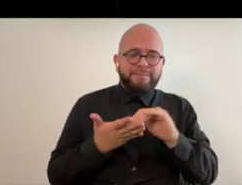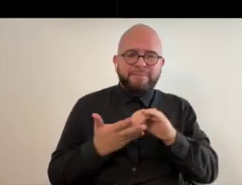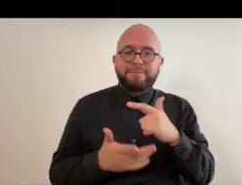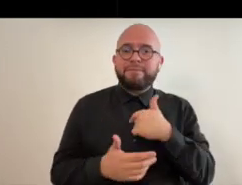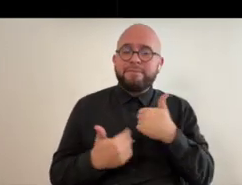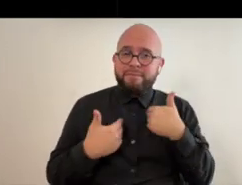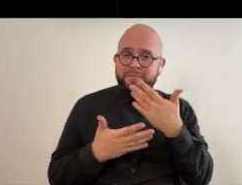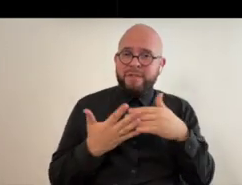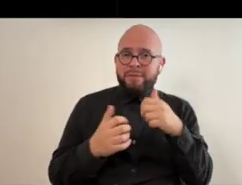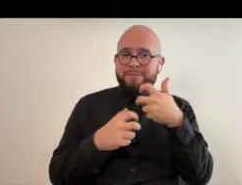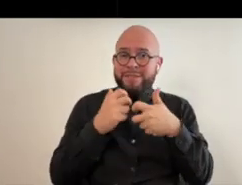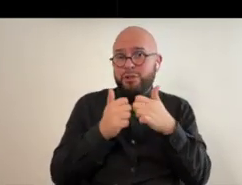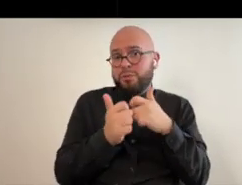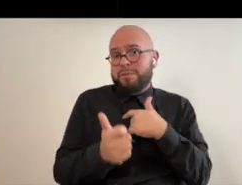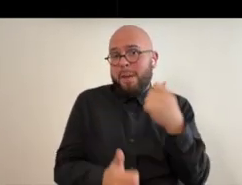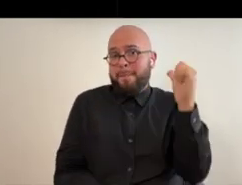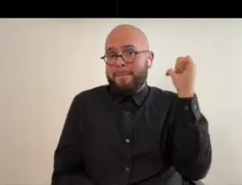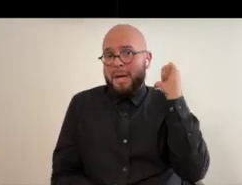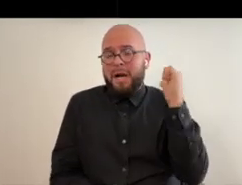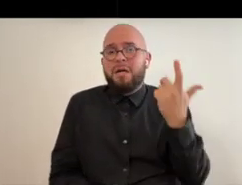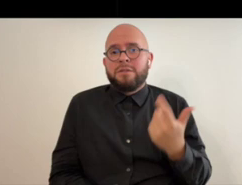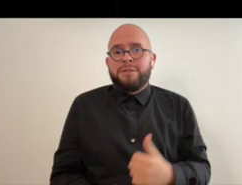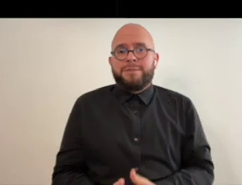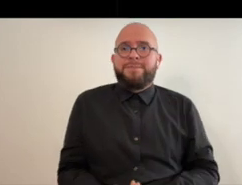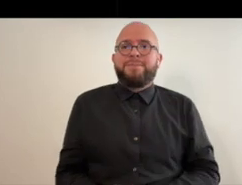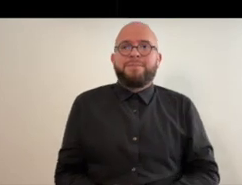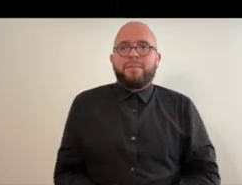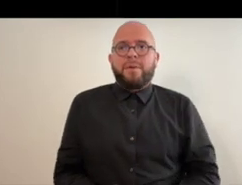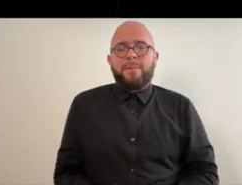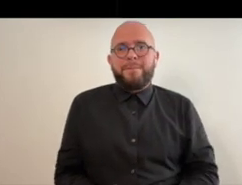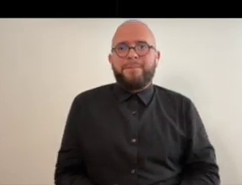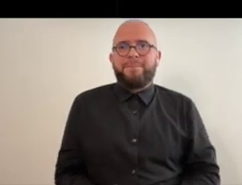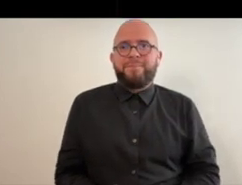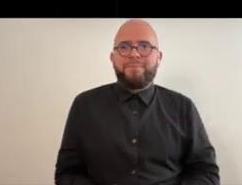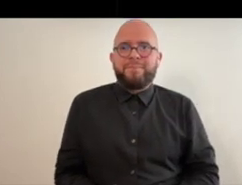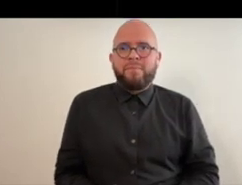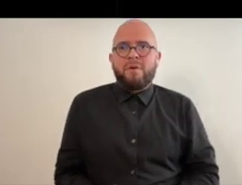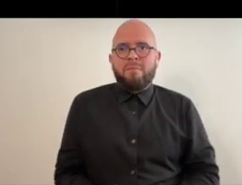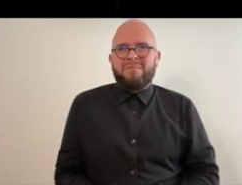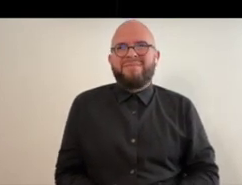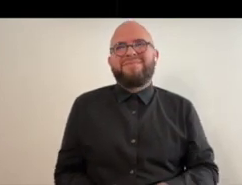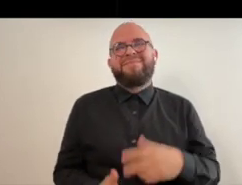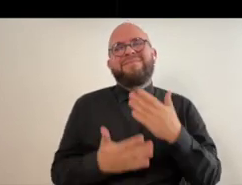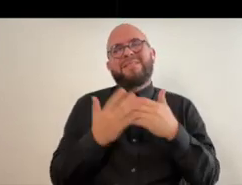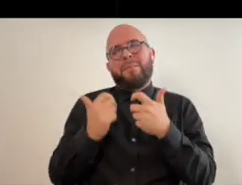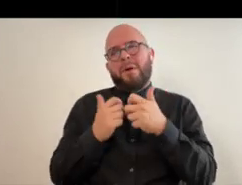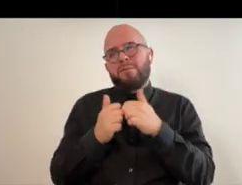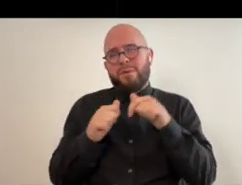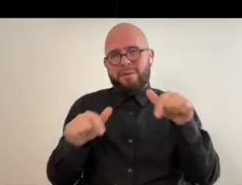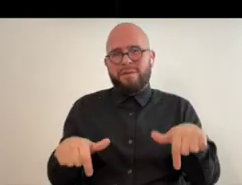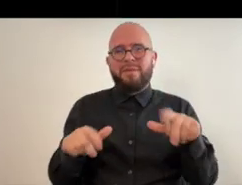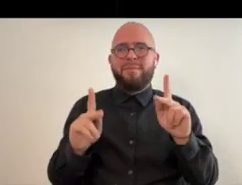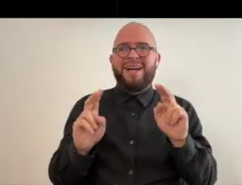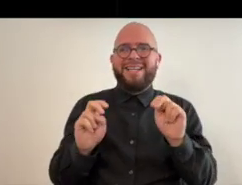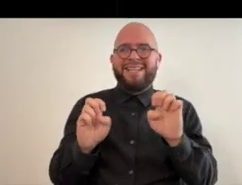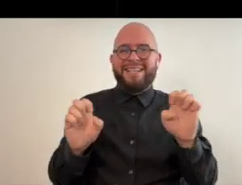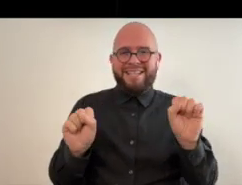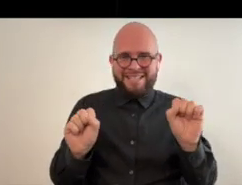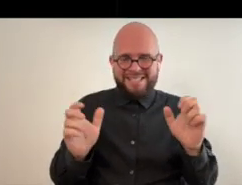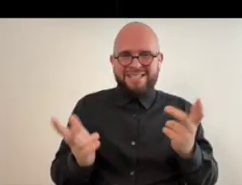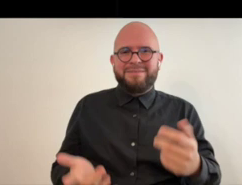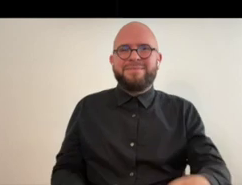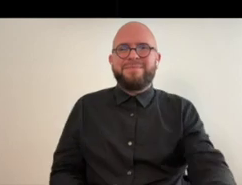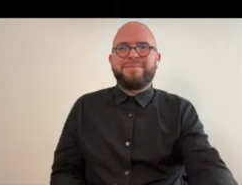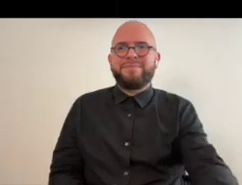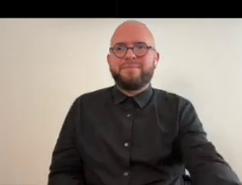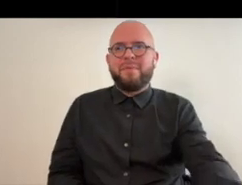physical issues with my back and uh and some issues with my knees and i